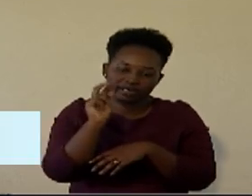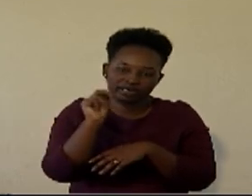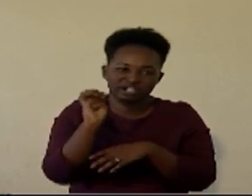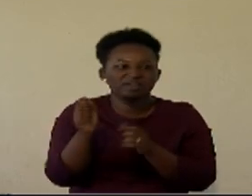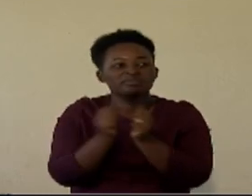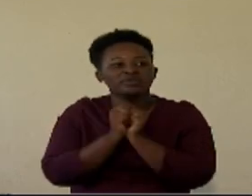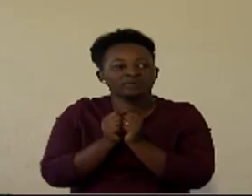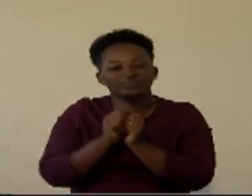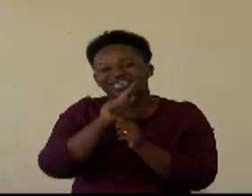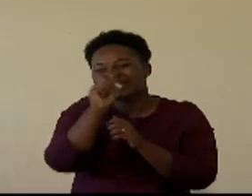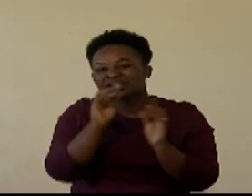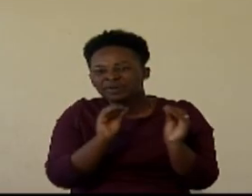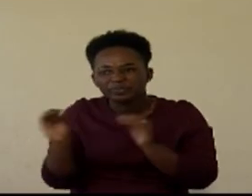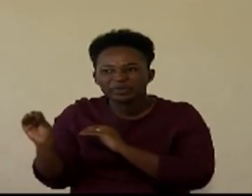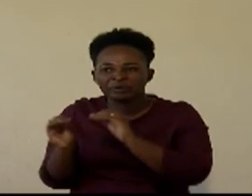are they moving